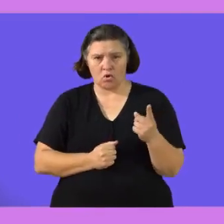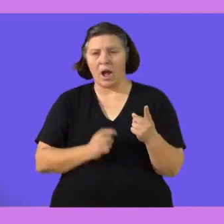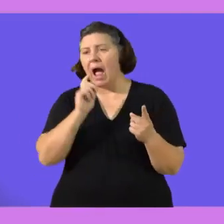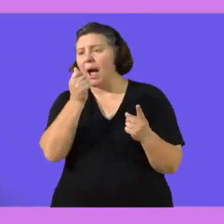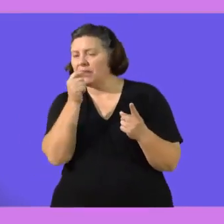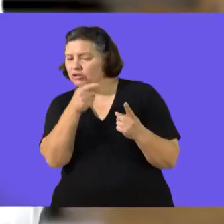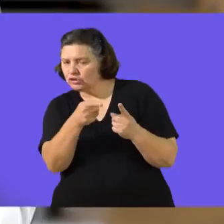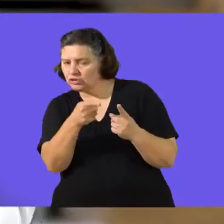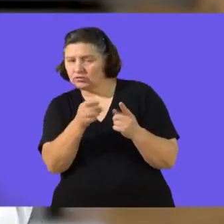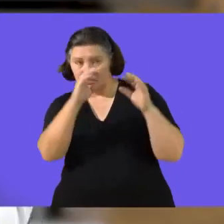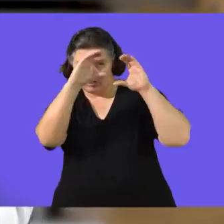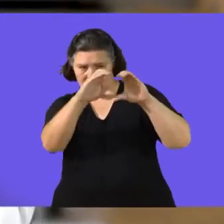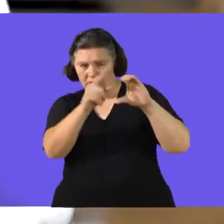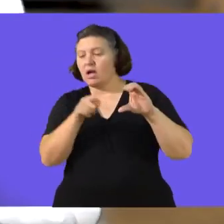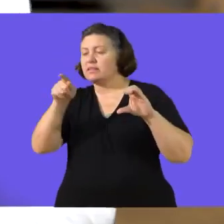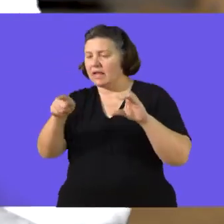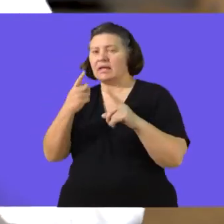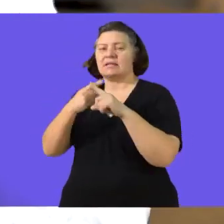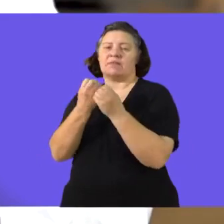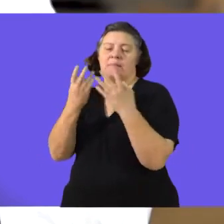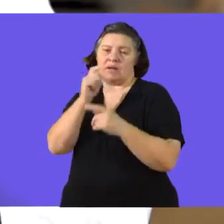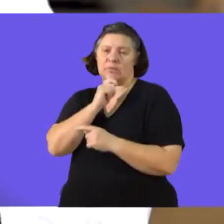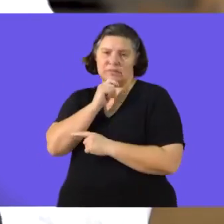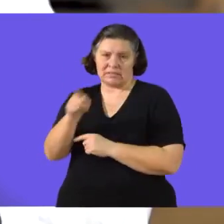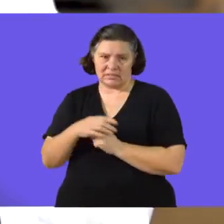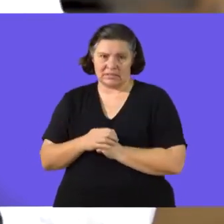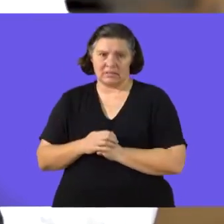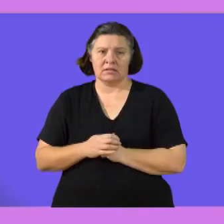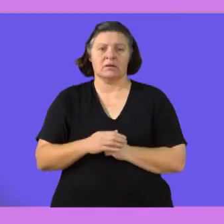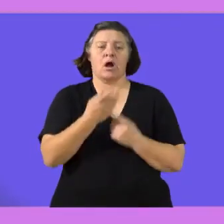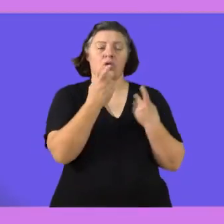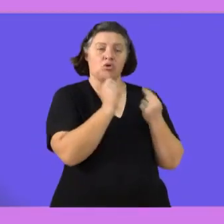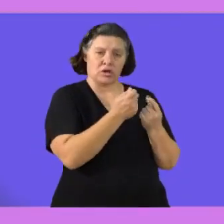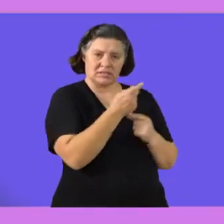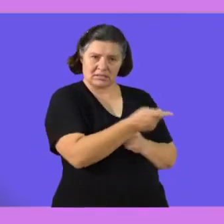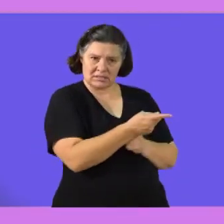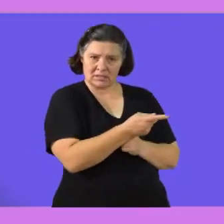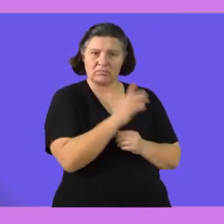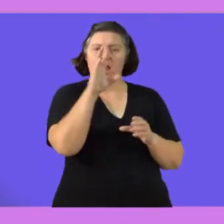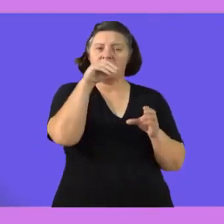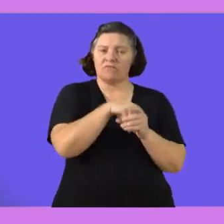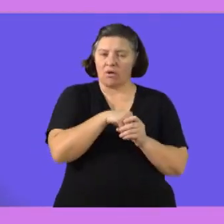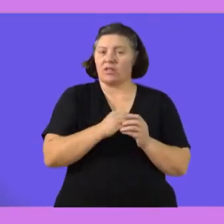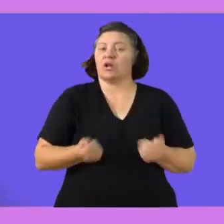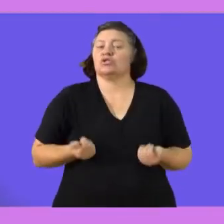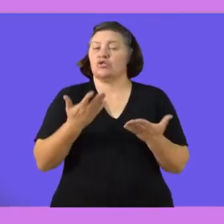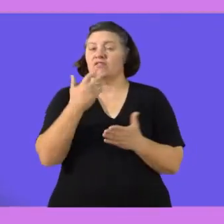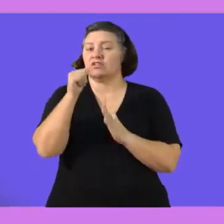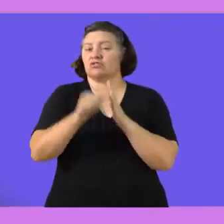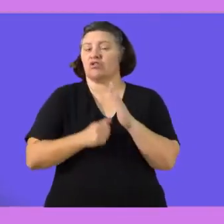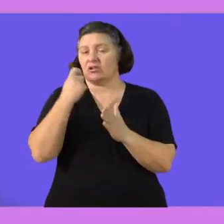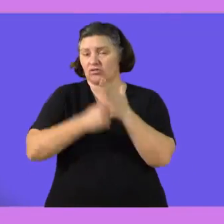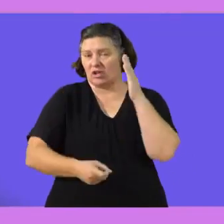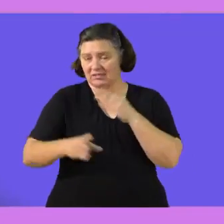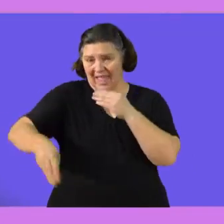take the tariff multiply by the number of kilowatt hours used then also cost sometimes it will include a service